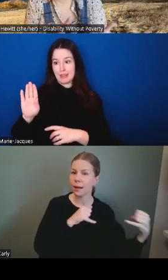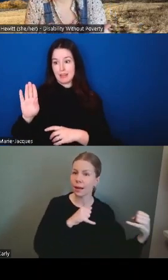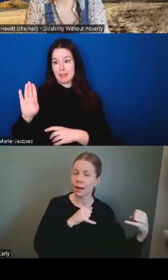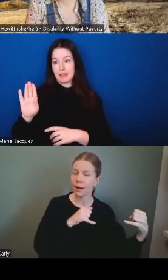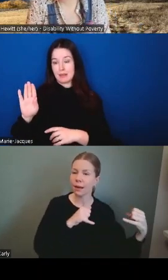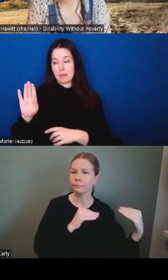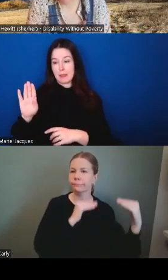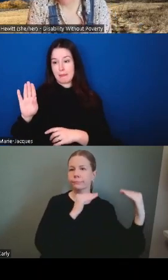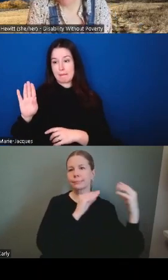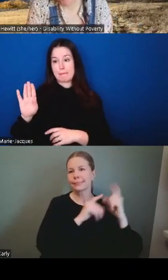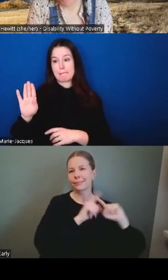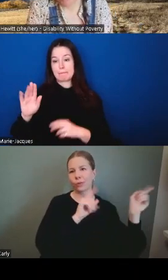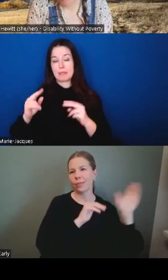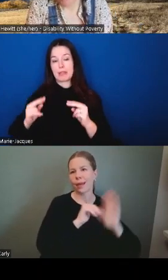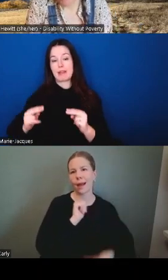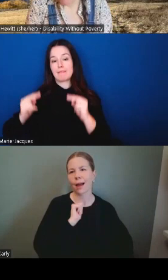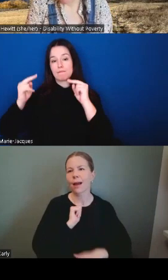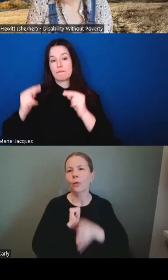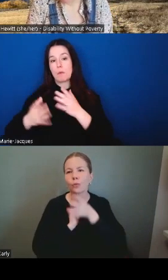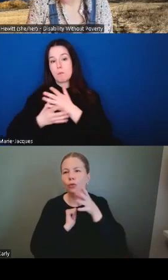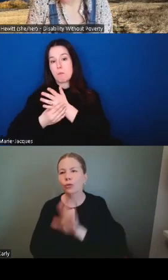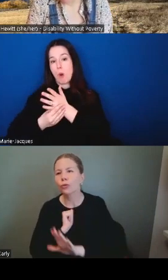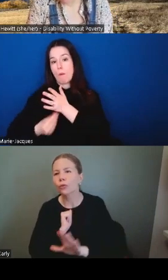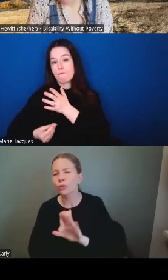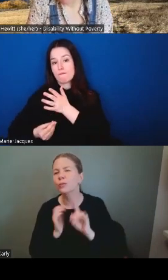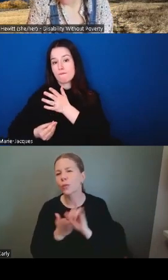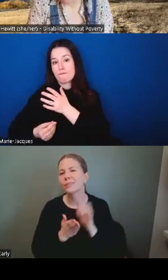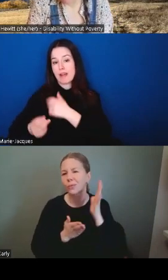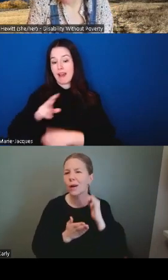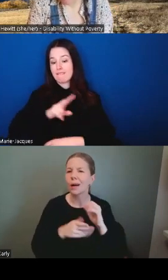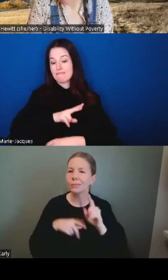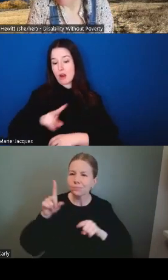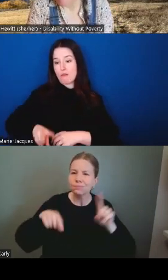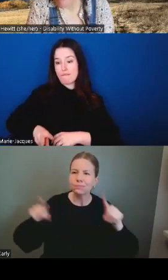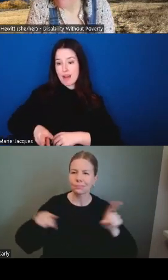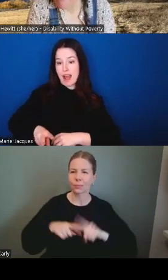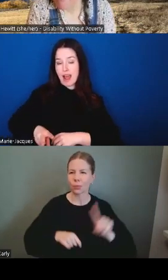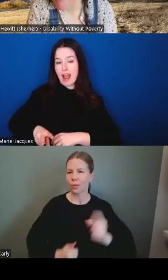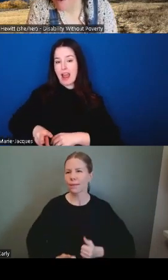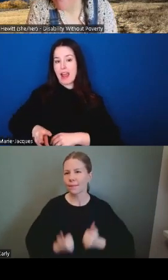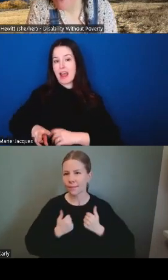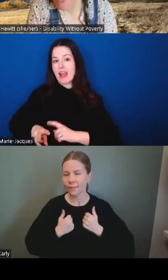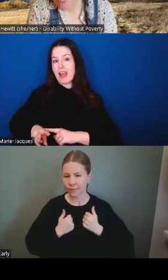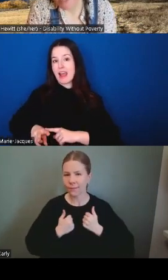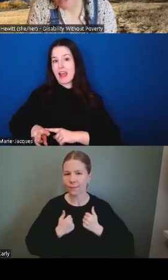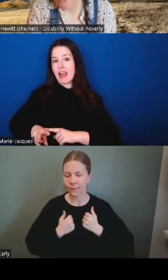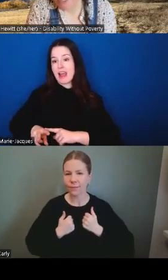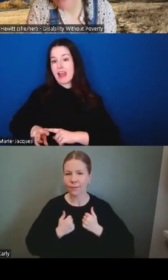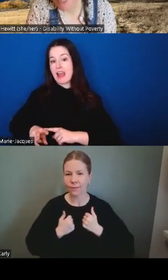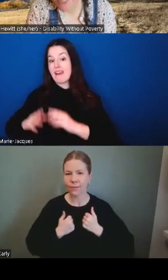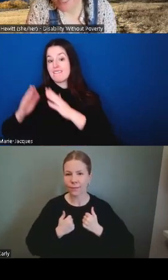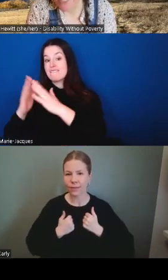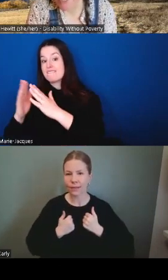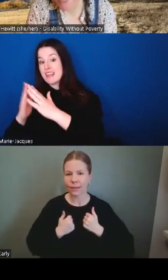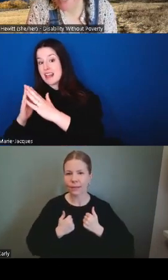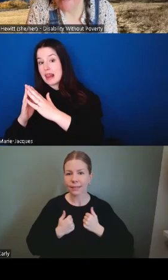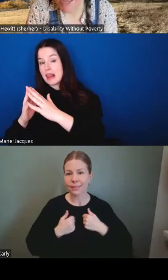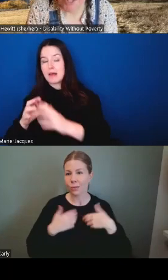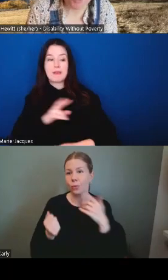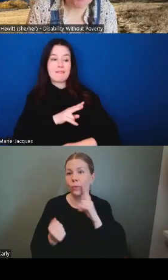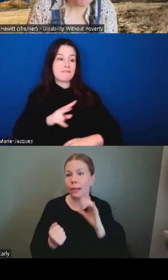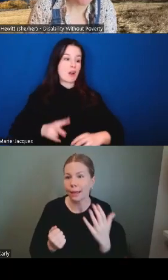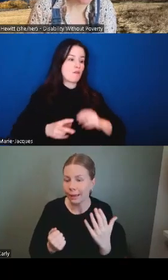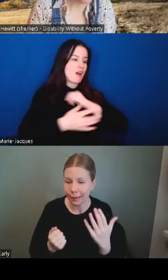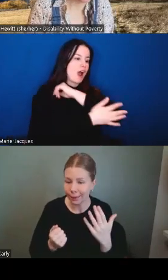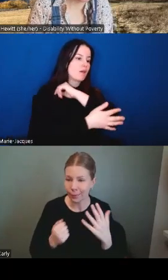that's why there are so many across the country so when we talk about lifting people above above the poverty line that's not even an easy thing